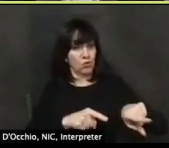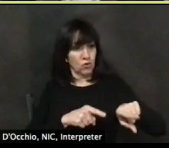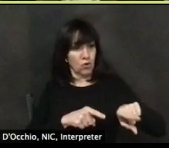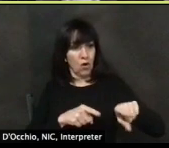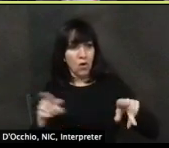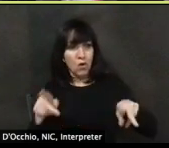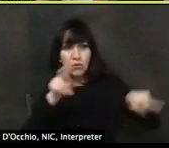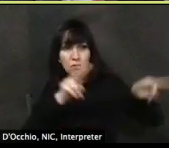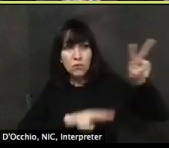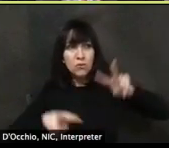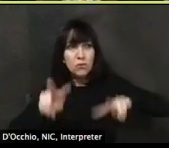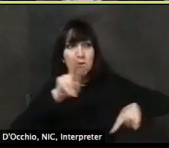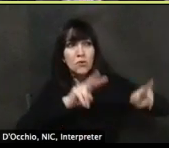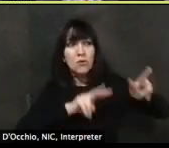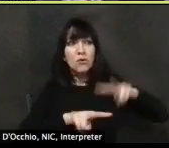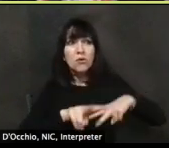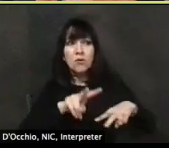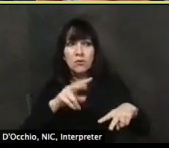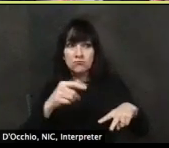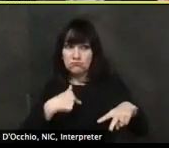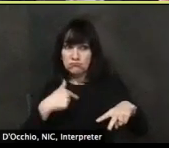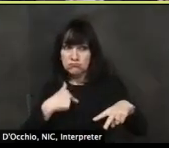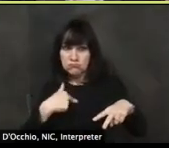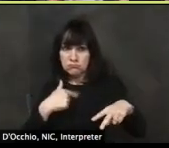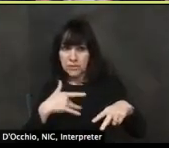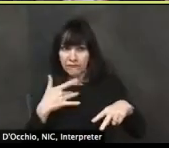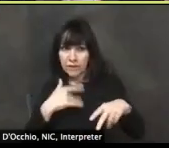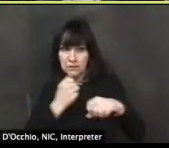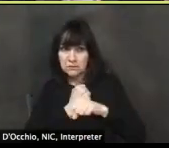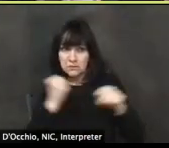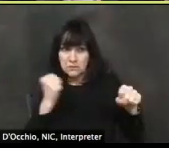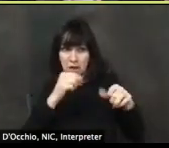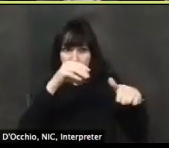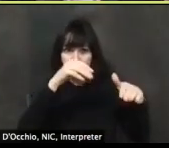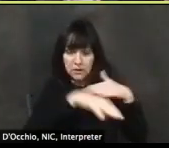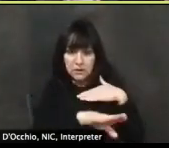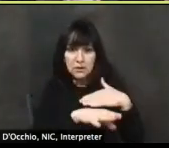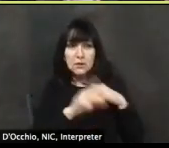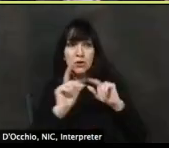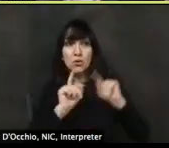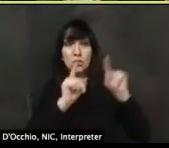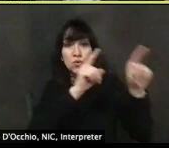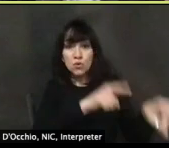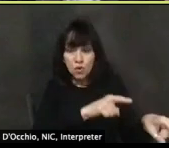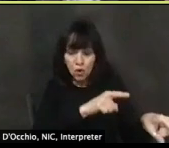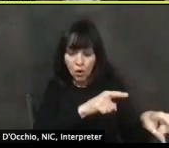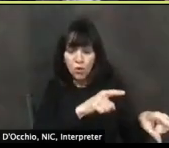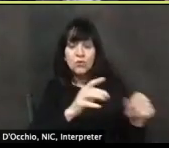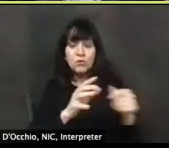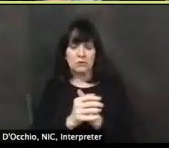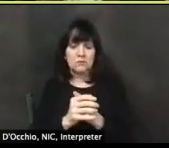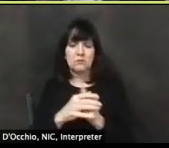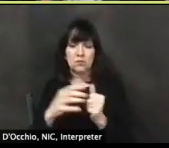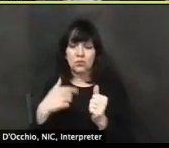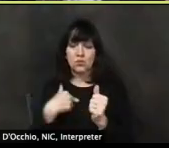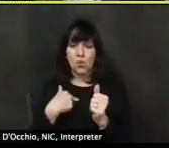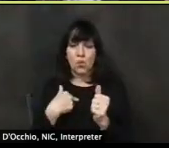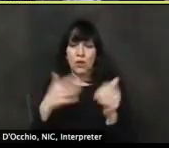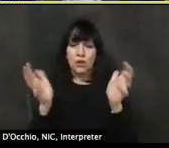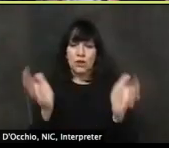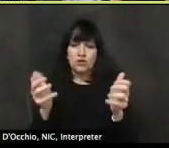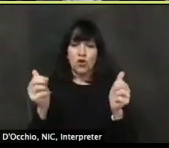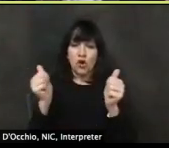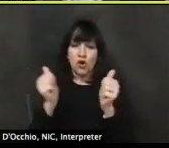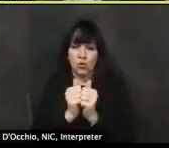that are put forward. So we're working, uh, in concert with industry. We're also working very closely with public health officials, uh, led by Dr.